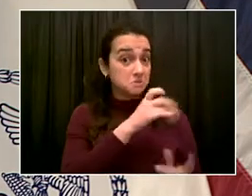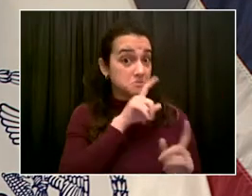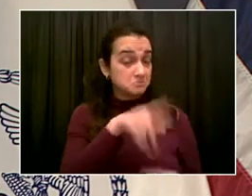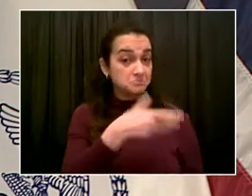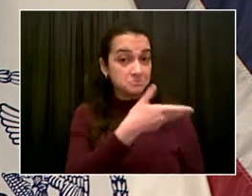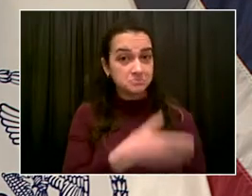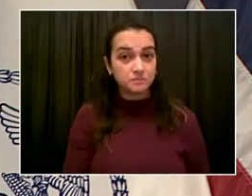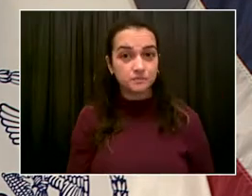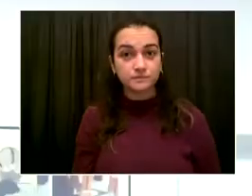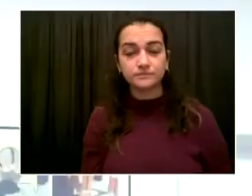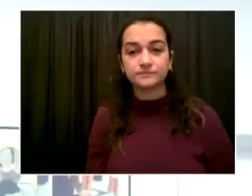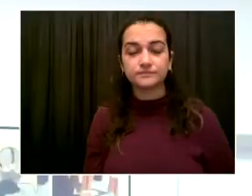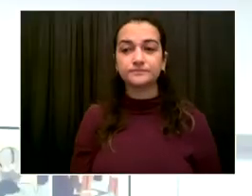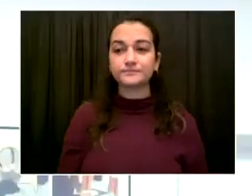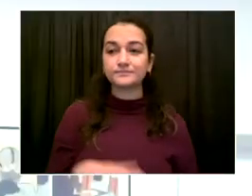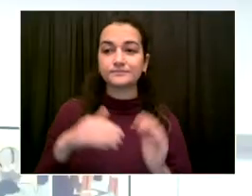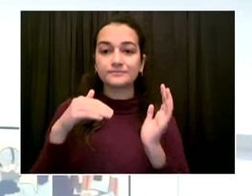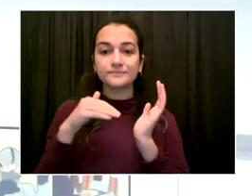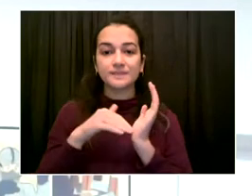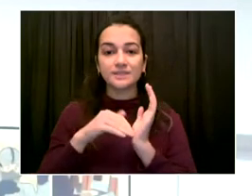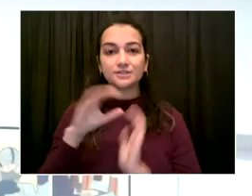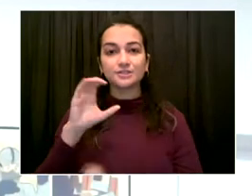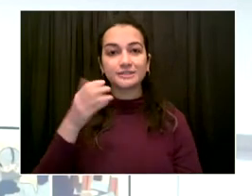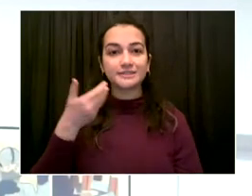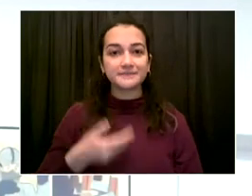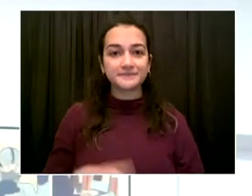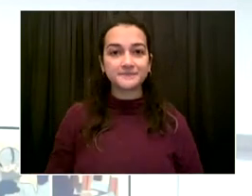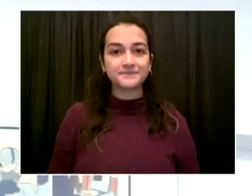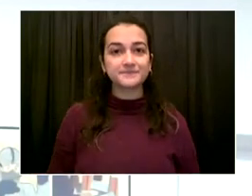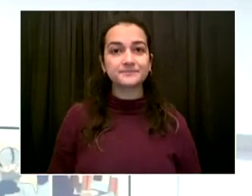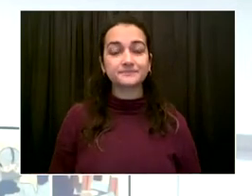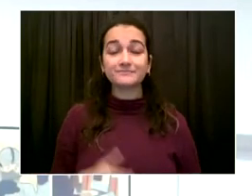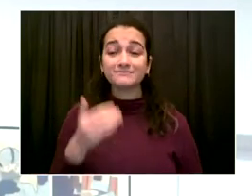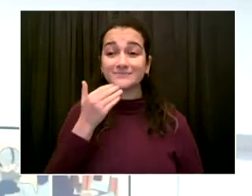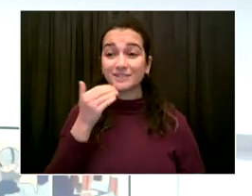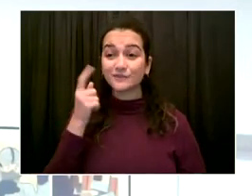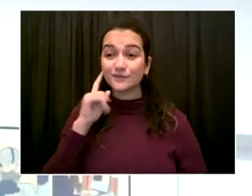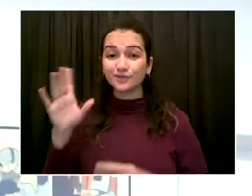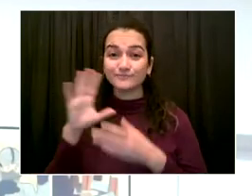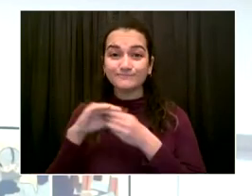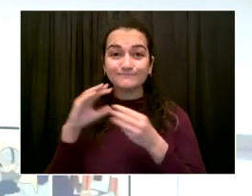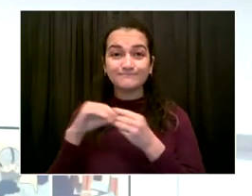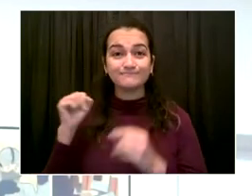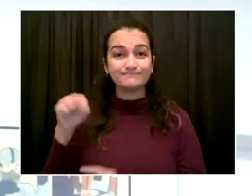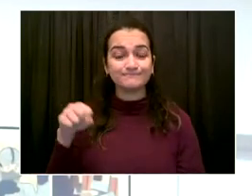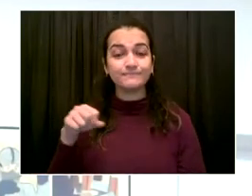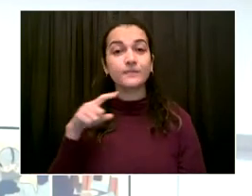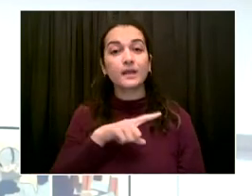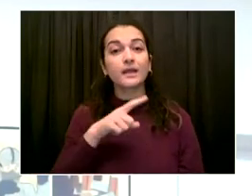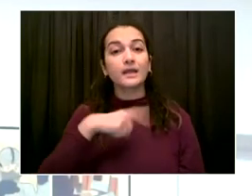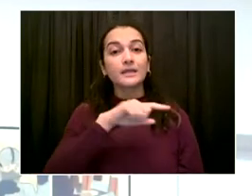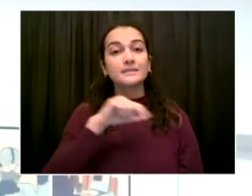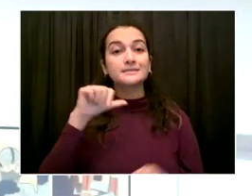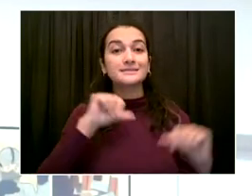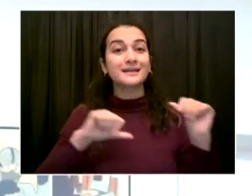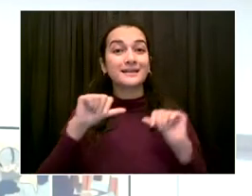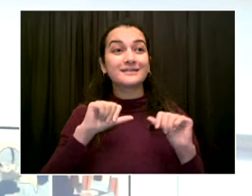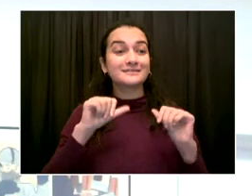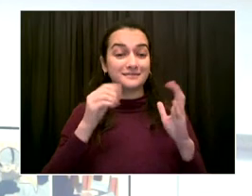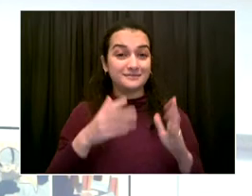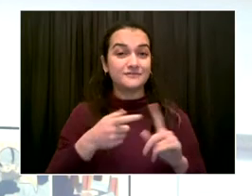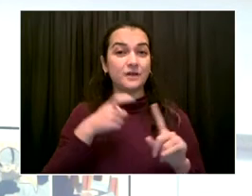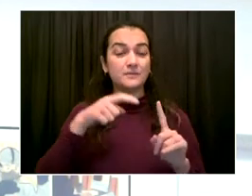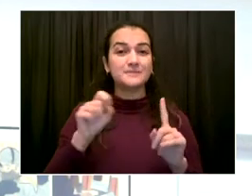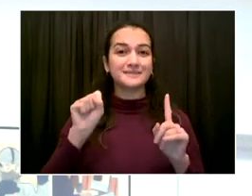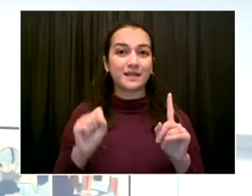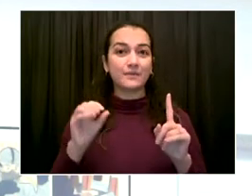you, sir. And I agree. South African scientists and the global community did the right thing in sounding the alarm. And that's